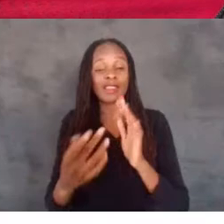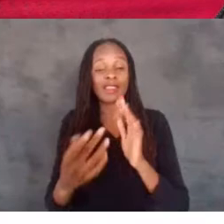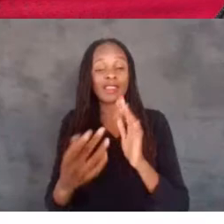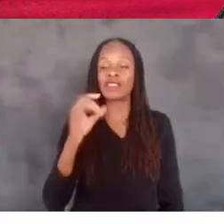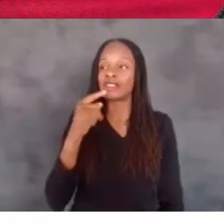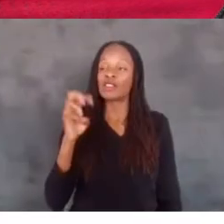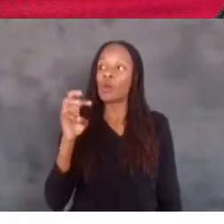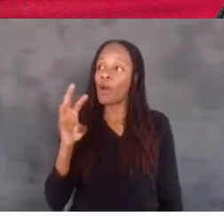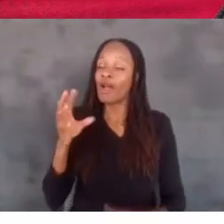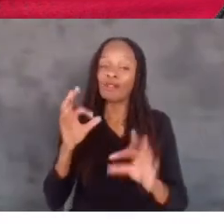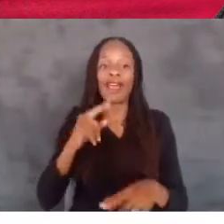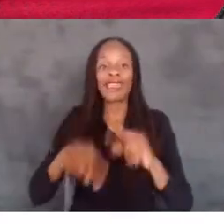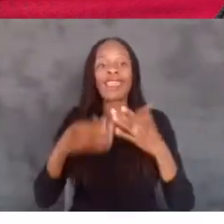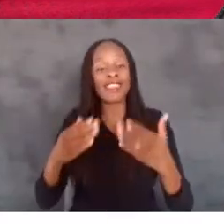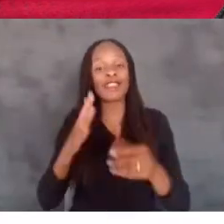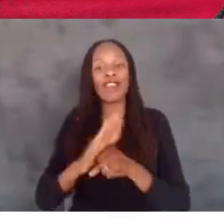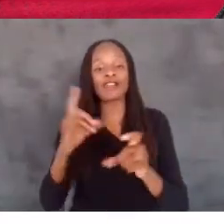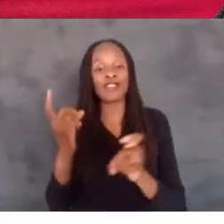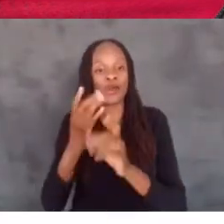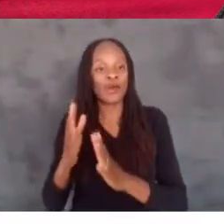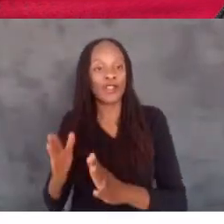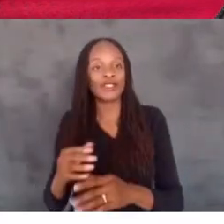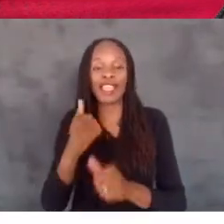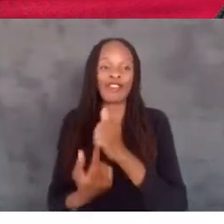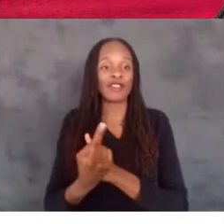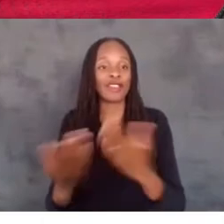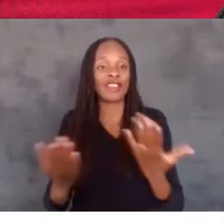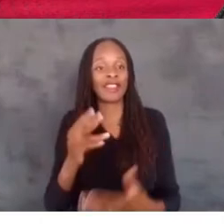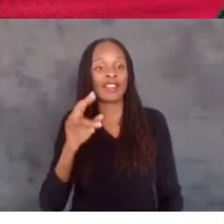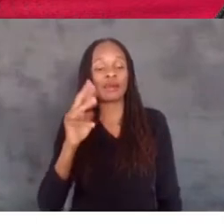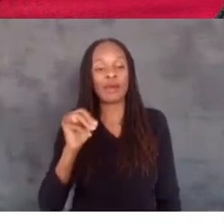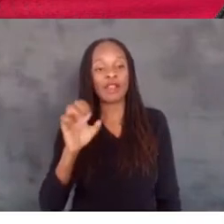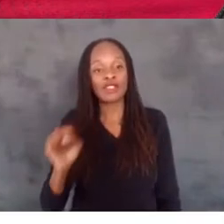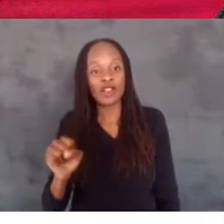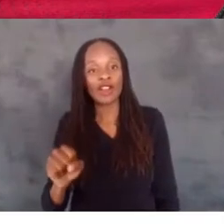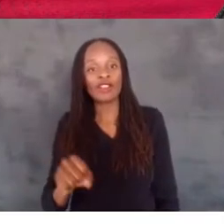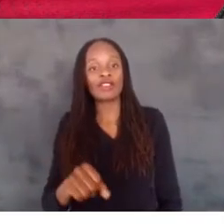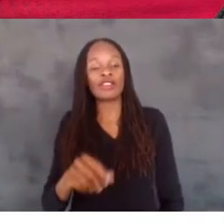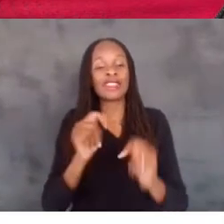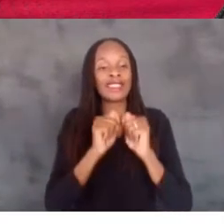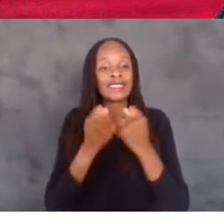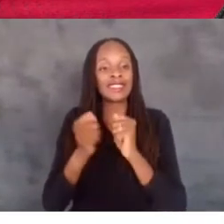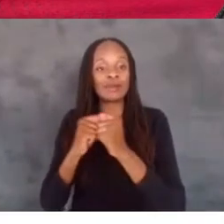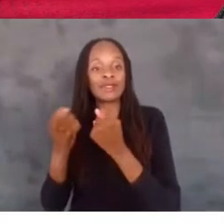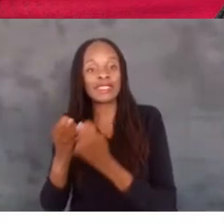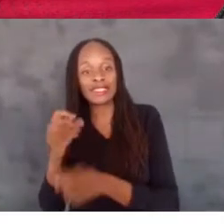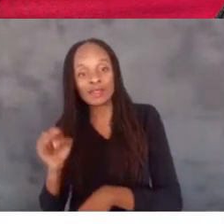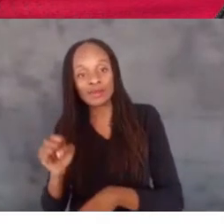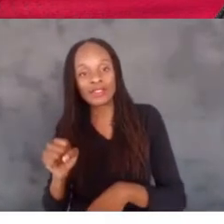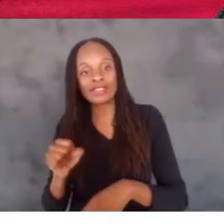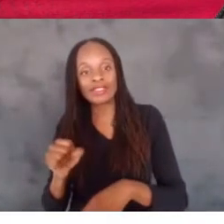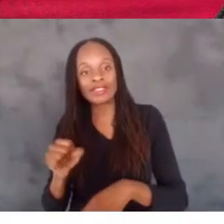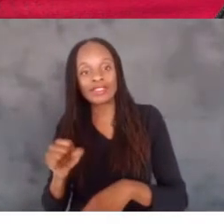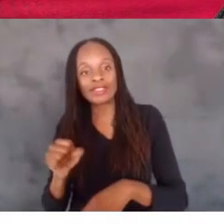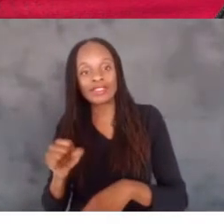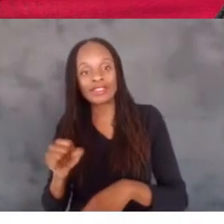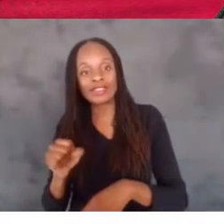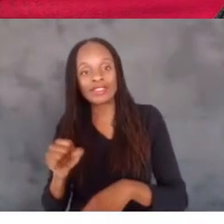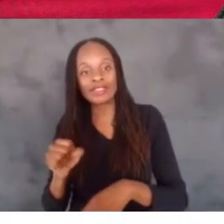winners, everyone at Microsoft, the Teams teams. You know, Nancy, I know, you know,